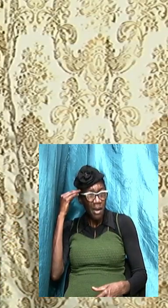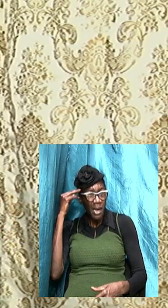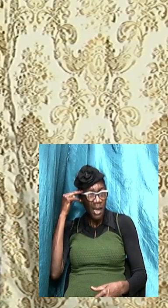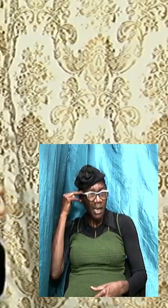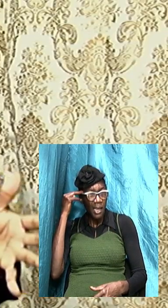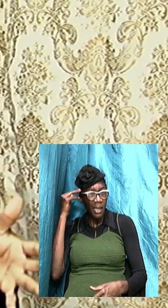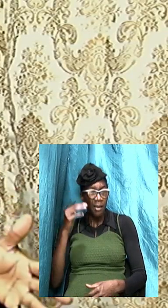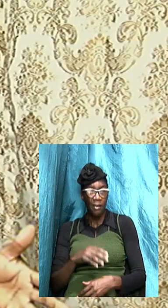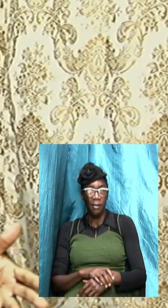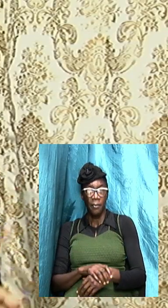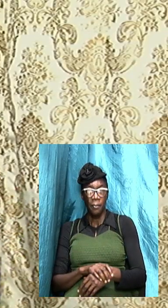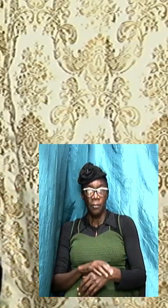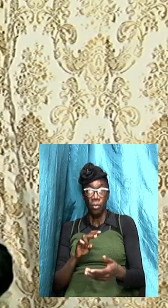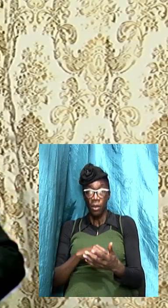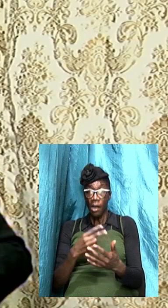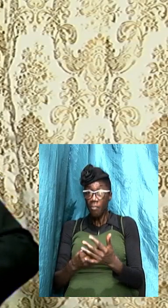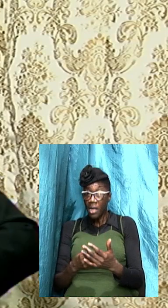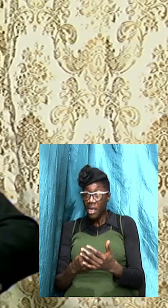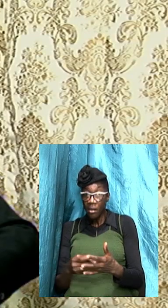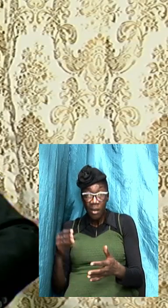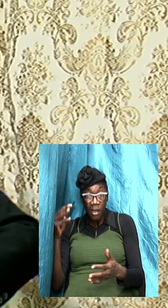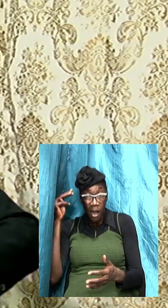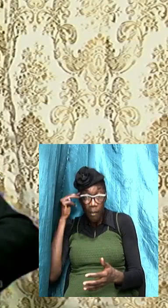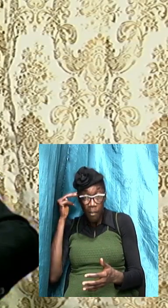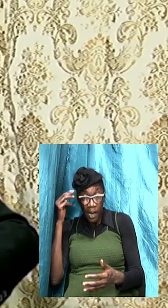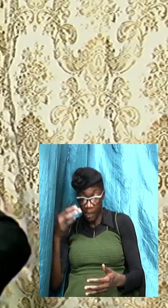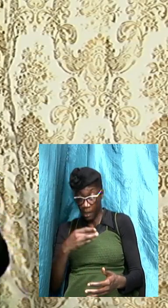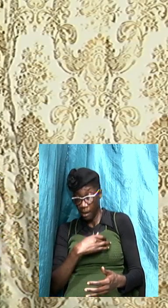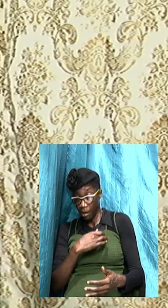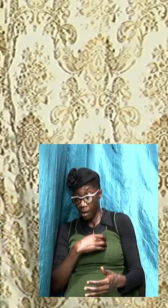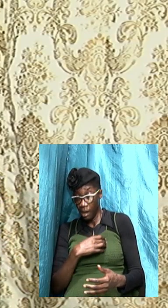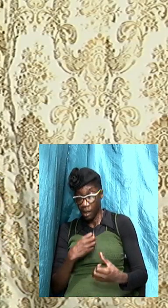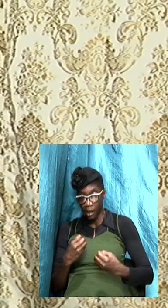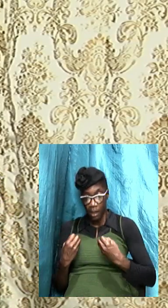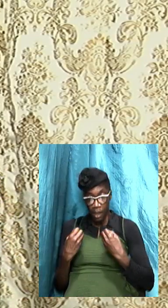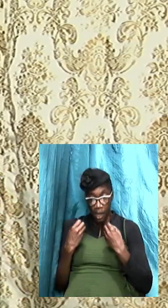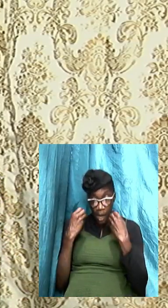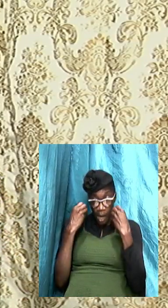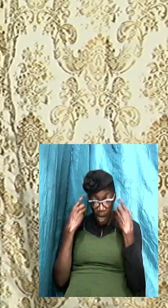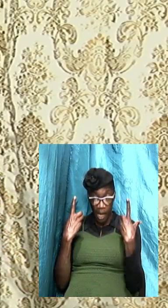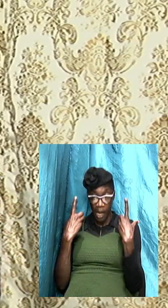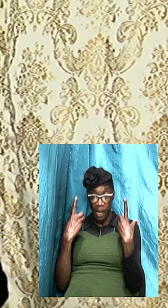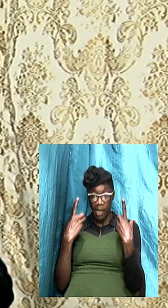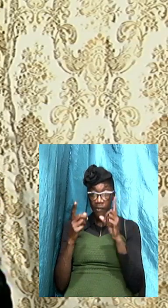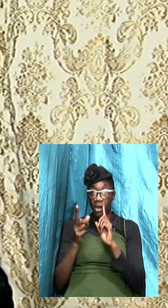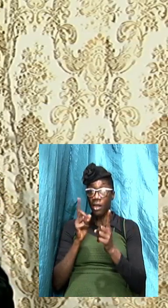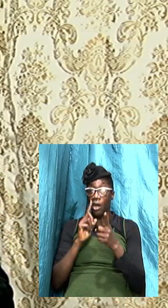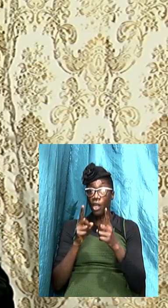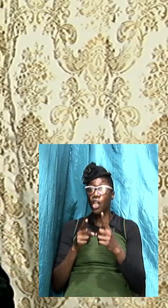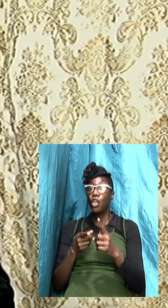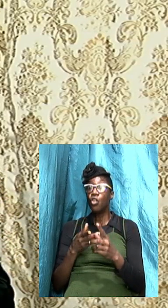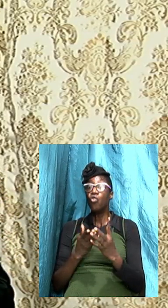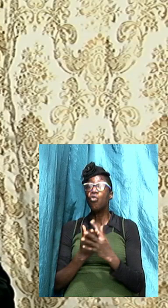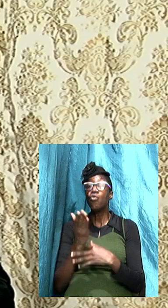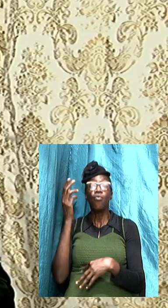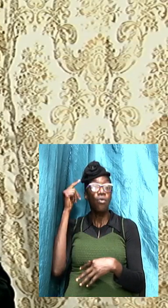it it means that your conscience is alive it means that the Holy Ghost is alive and the Holy Ghost is talking to you through your conscience